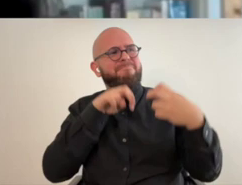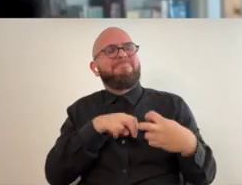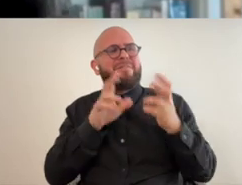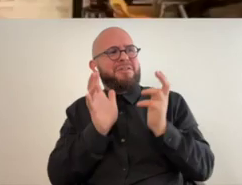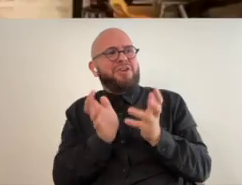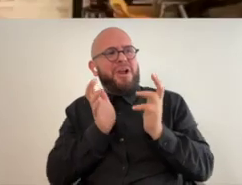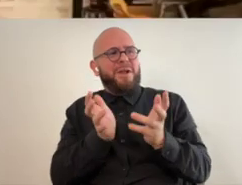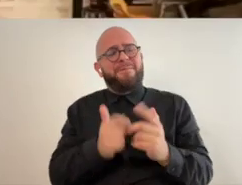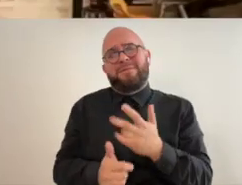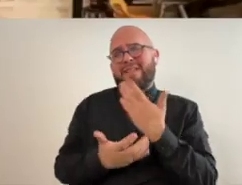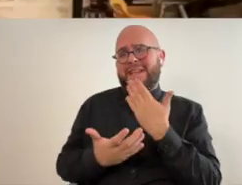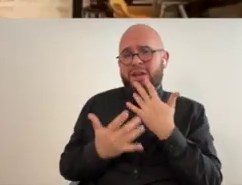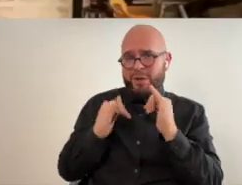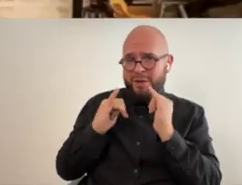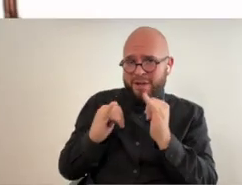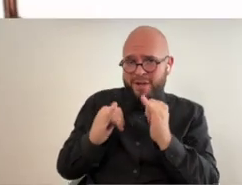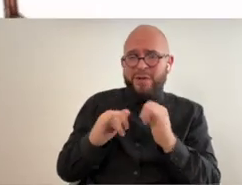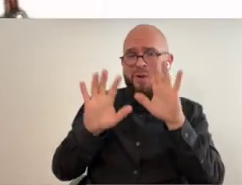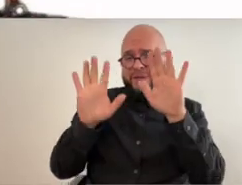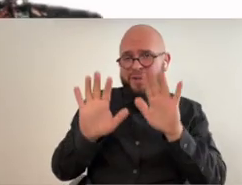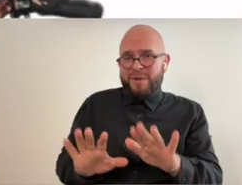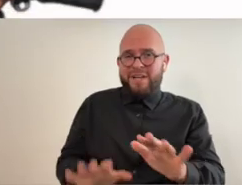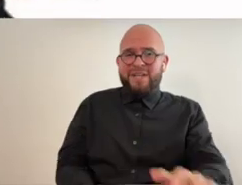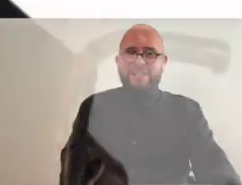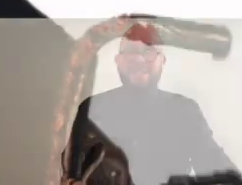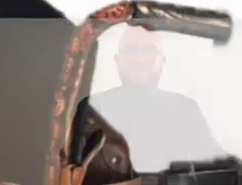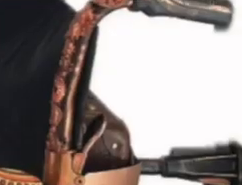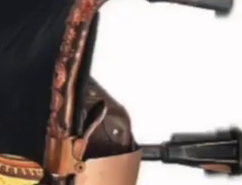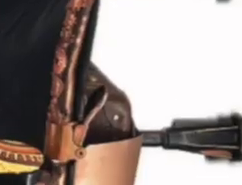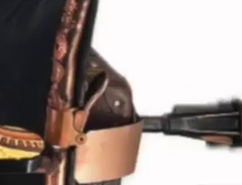thank you me too this is great you